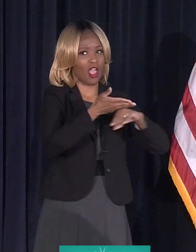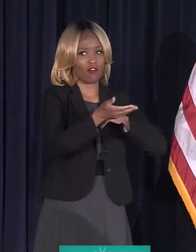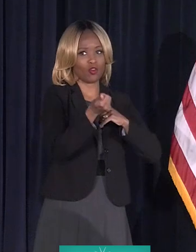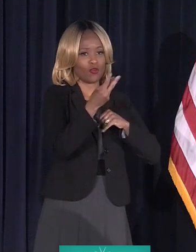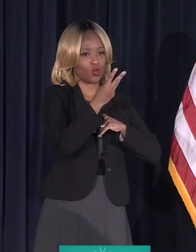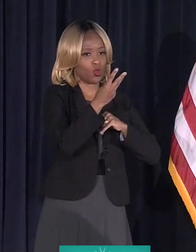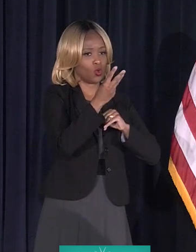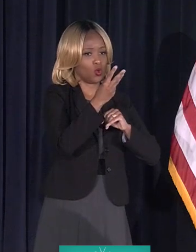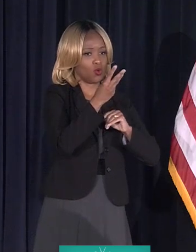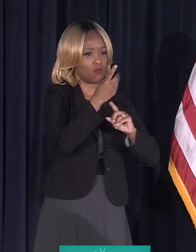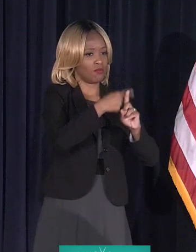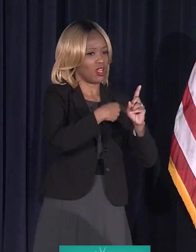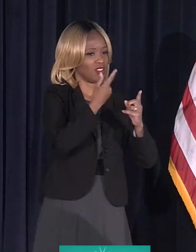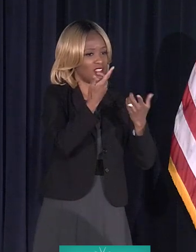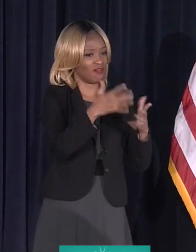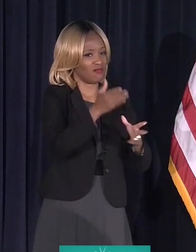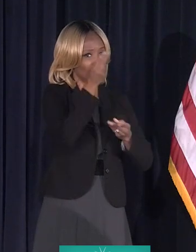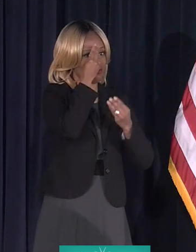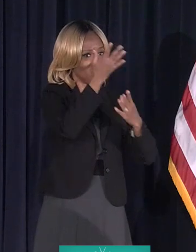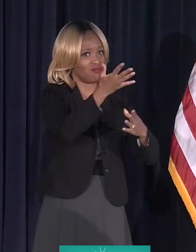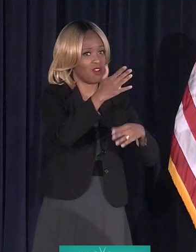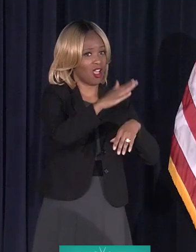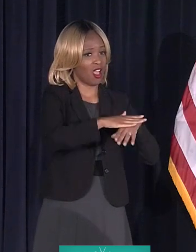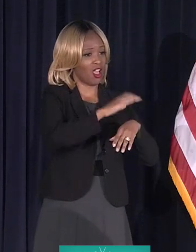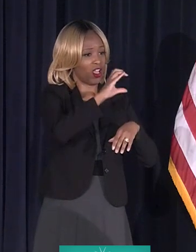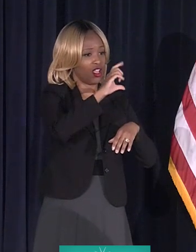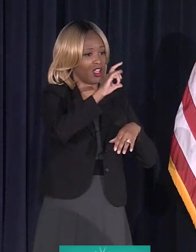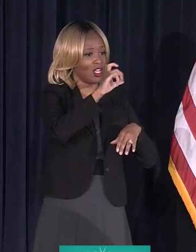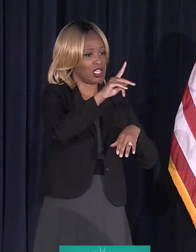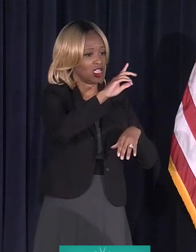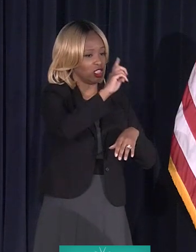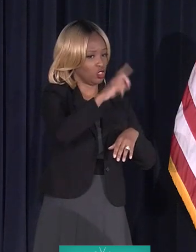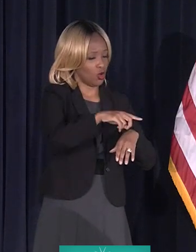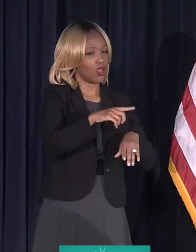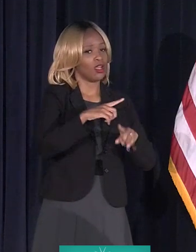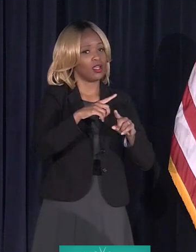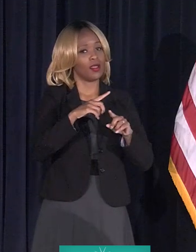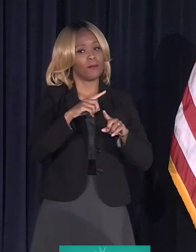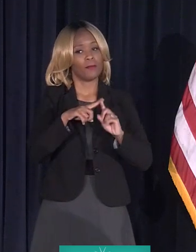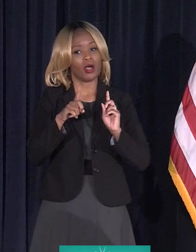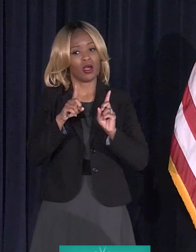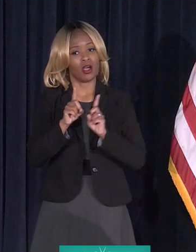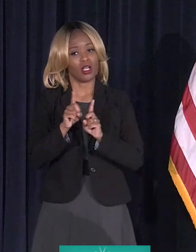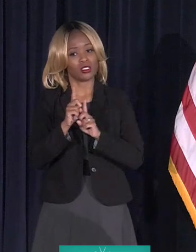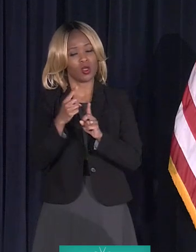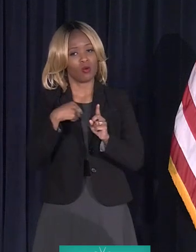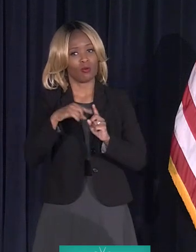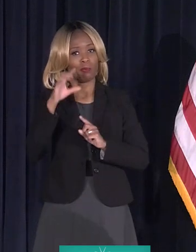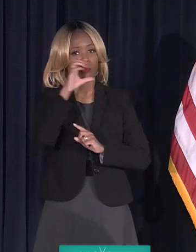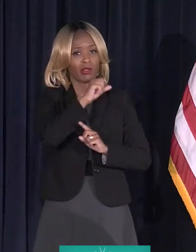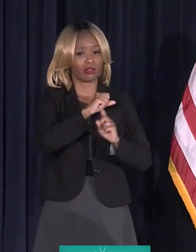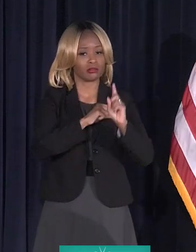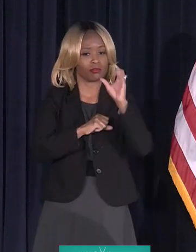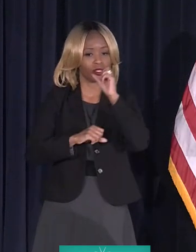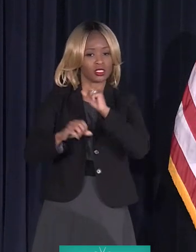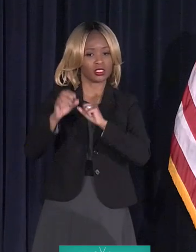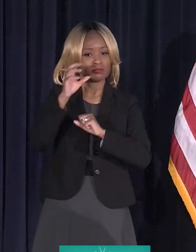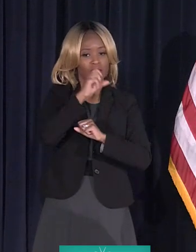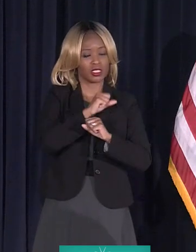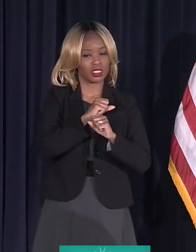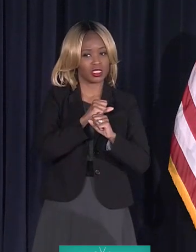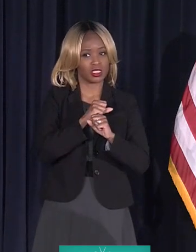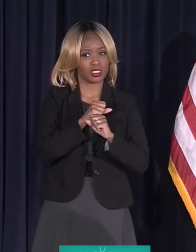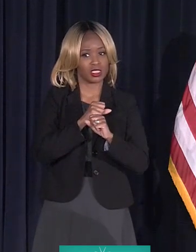reporting it on Improved Detroit. And then we have a couple of just missing catch basin greats